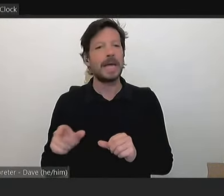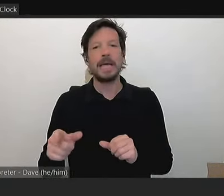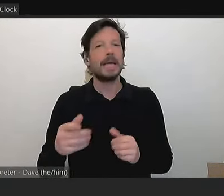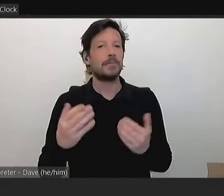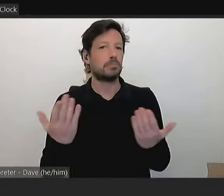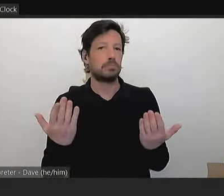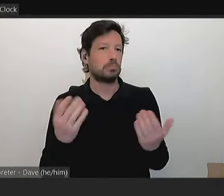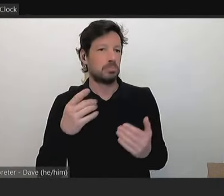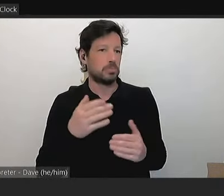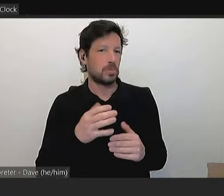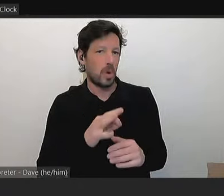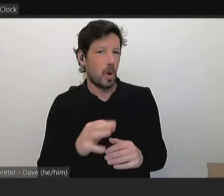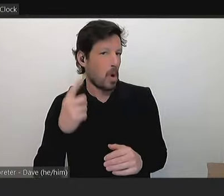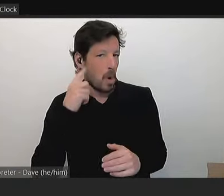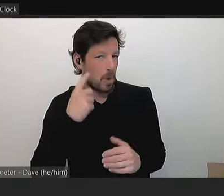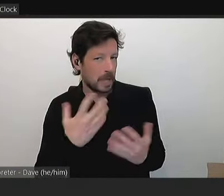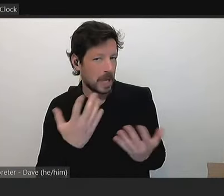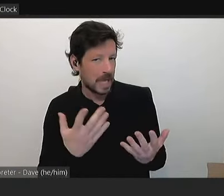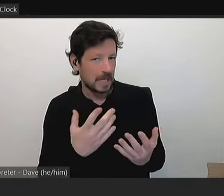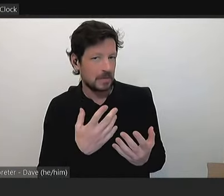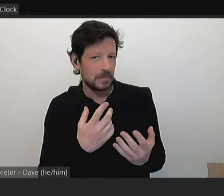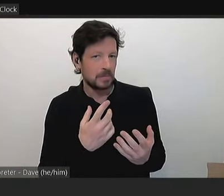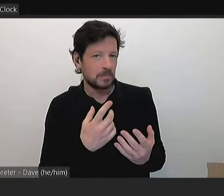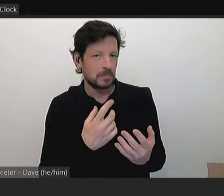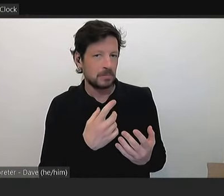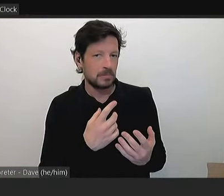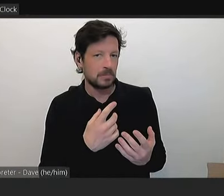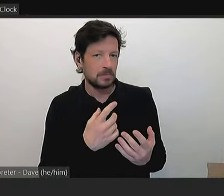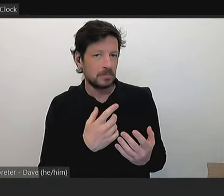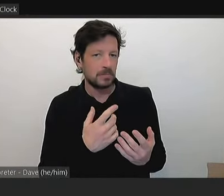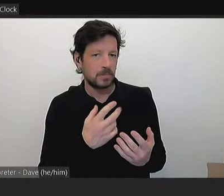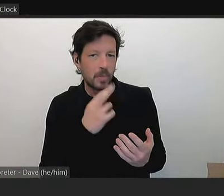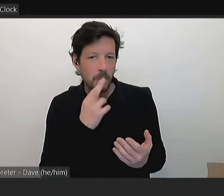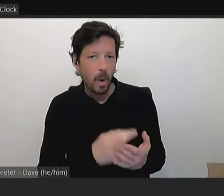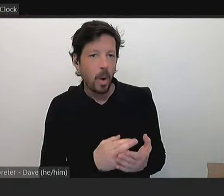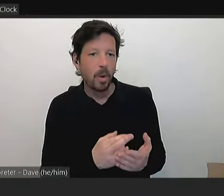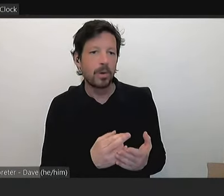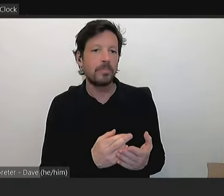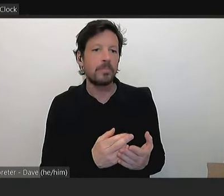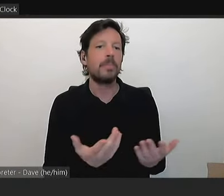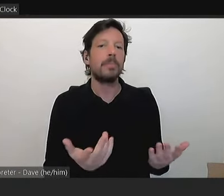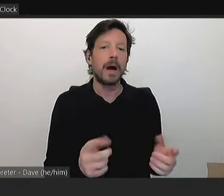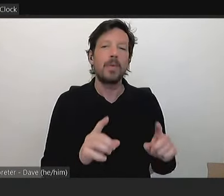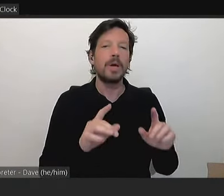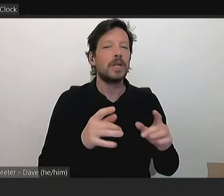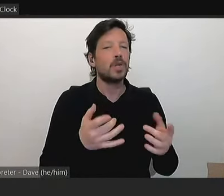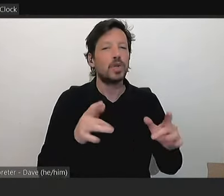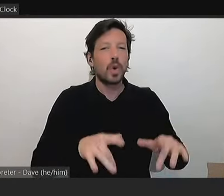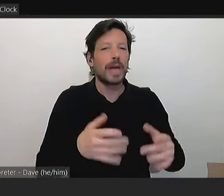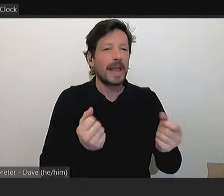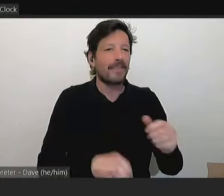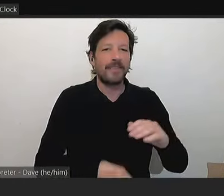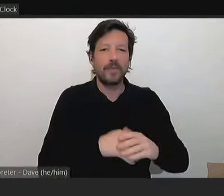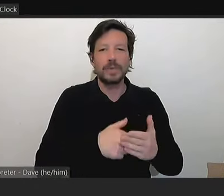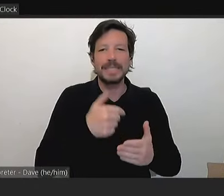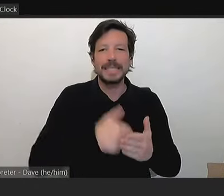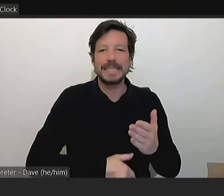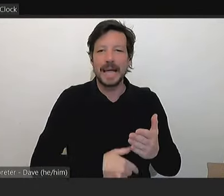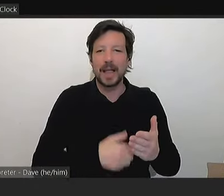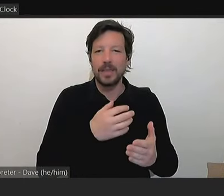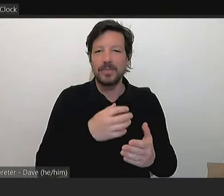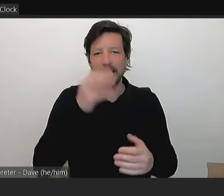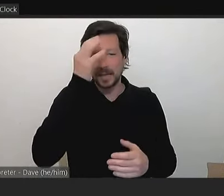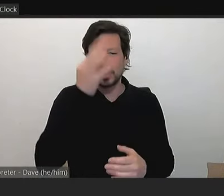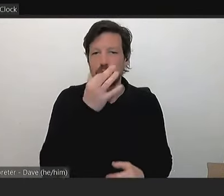in particular. That said, we don't have the sort of full detail of Councillor's request system at hand. Um, but we're not aware of any